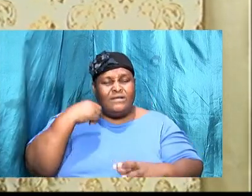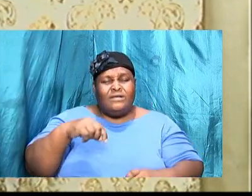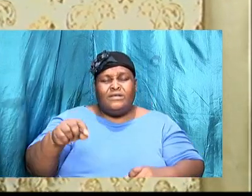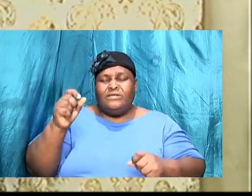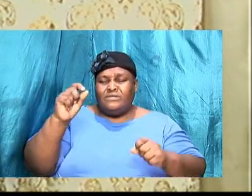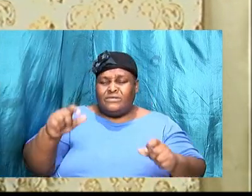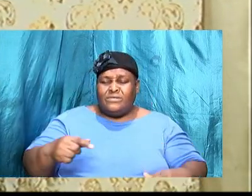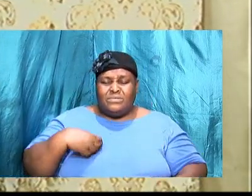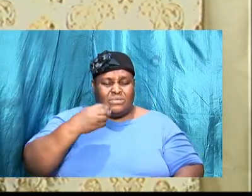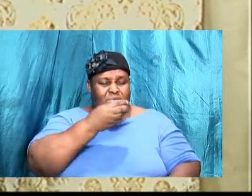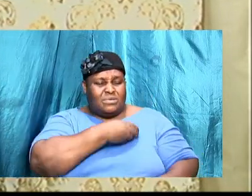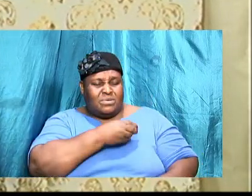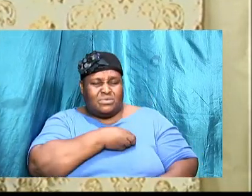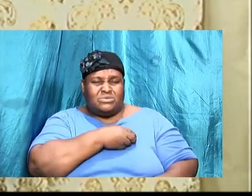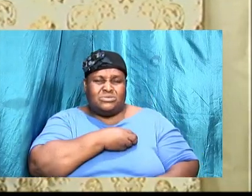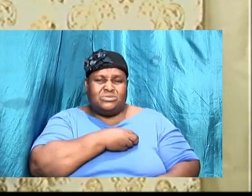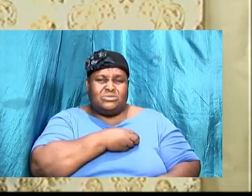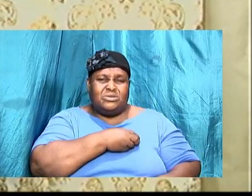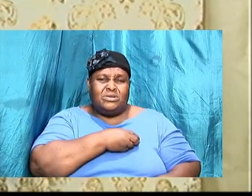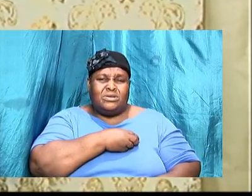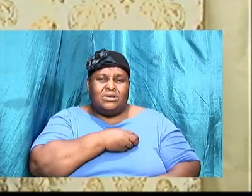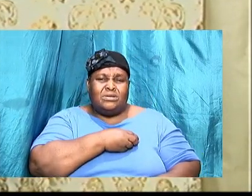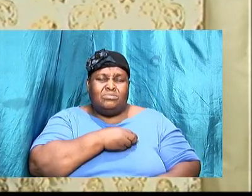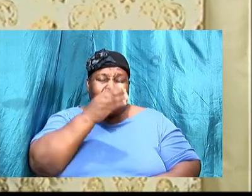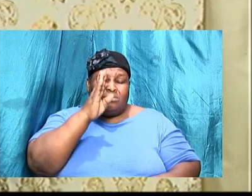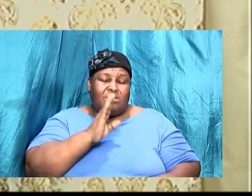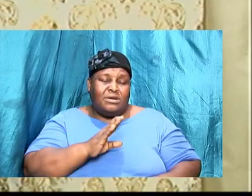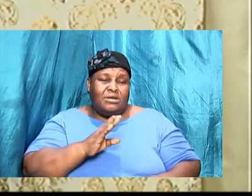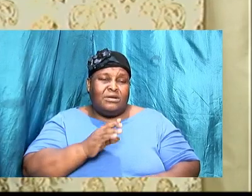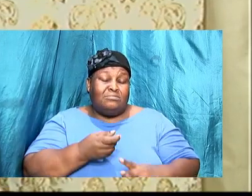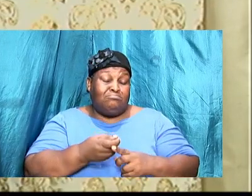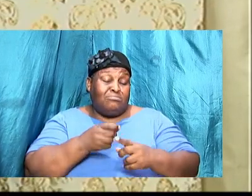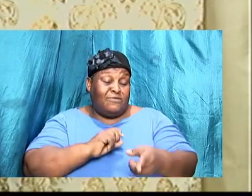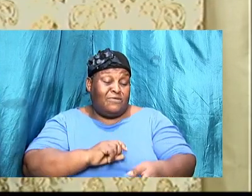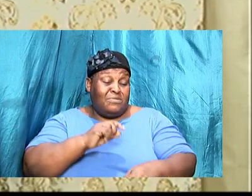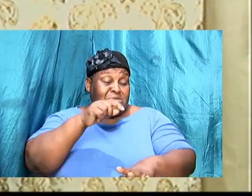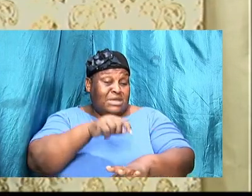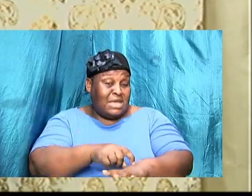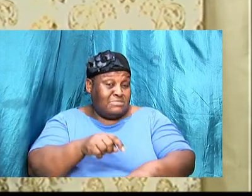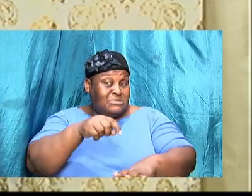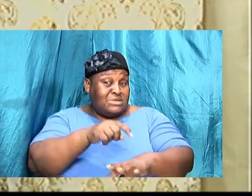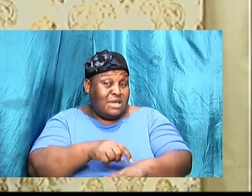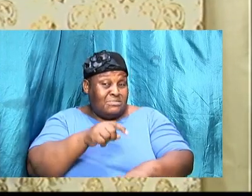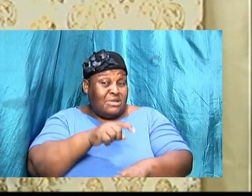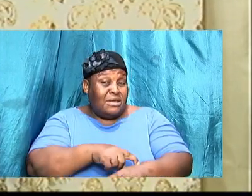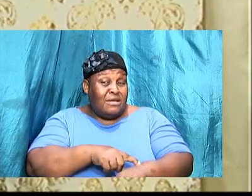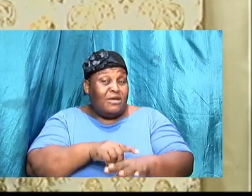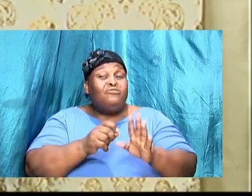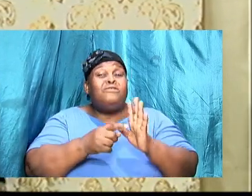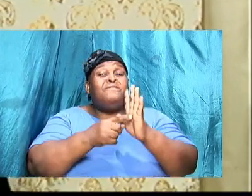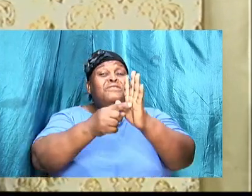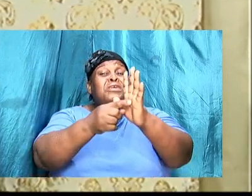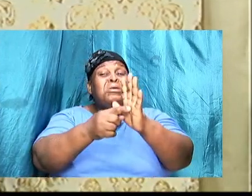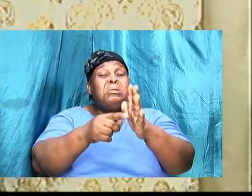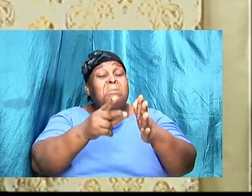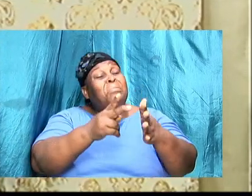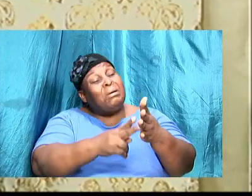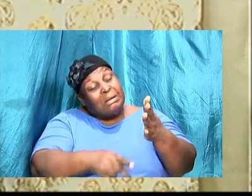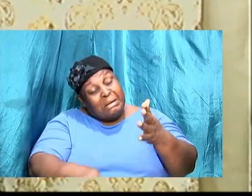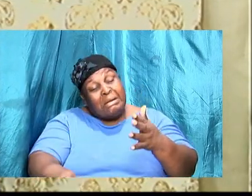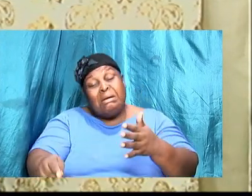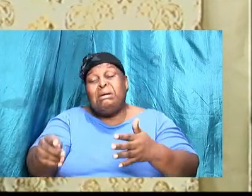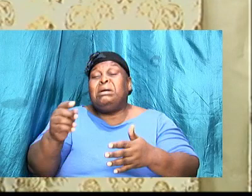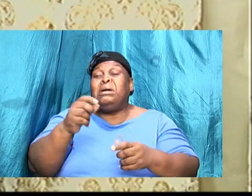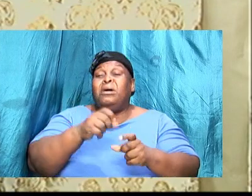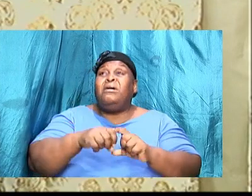to time, just as he did with Abraham, he will reveal to us a part of this plan. And then as time goes